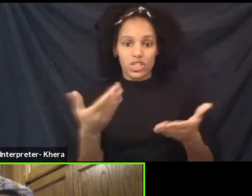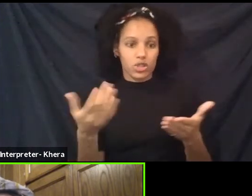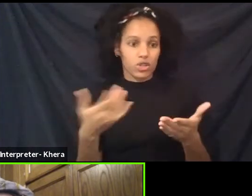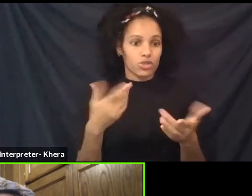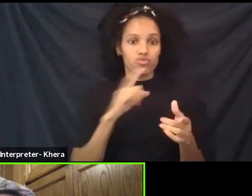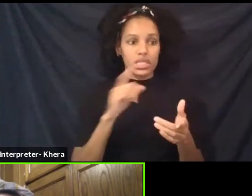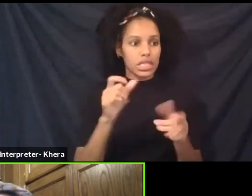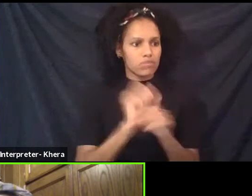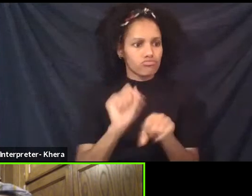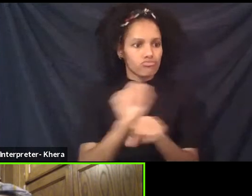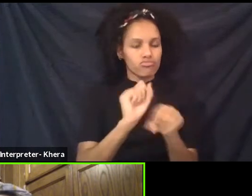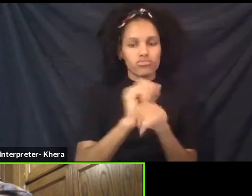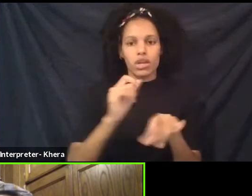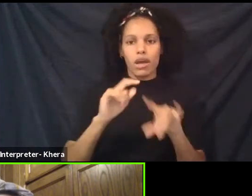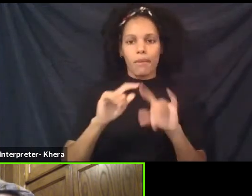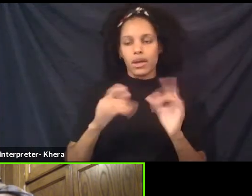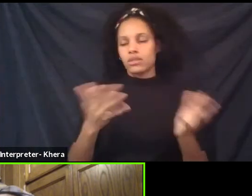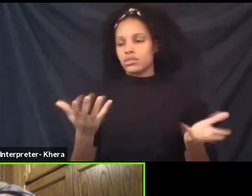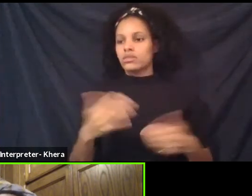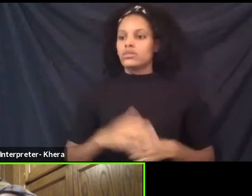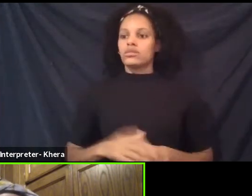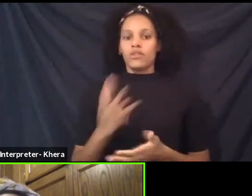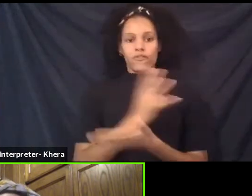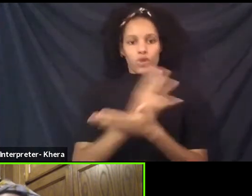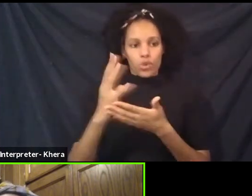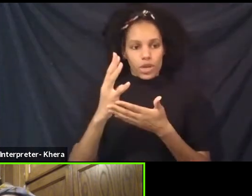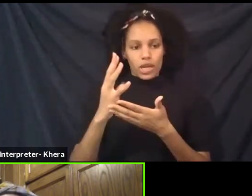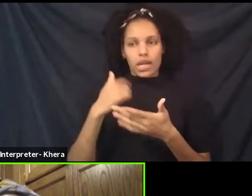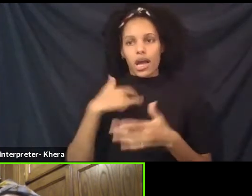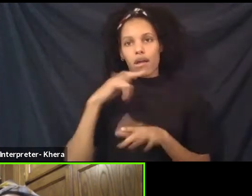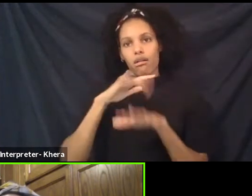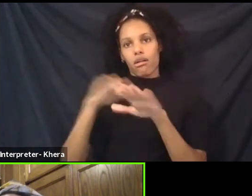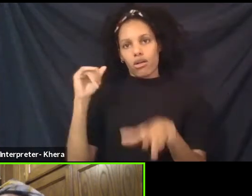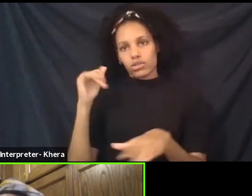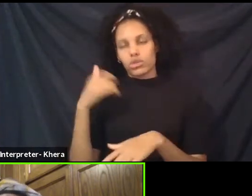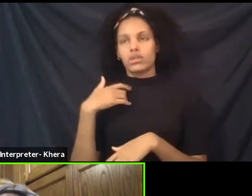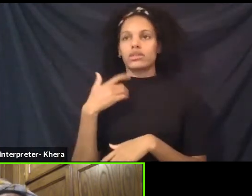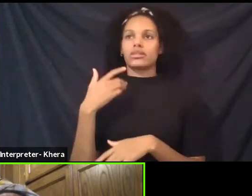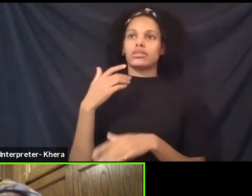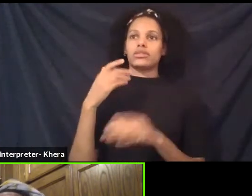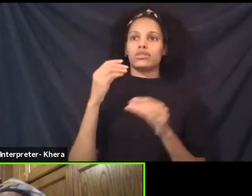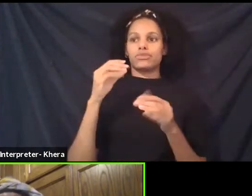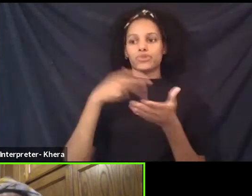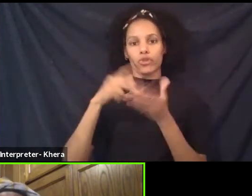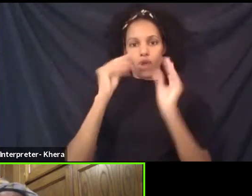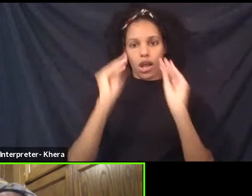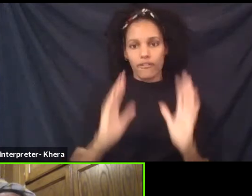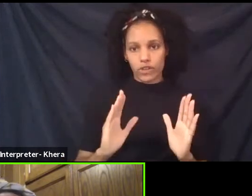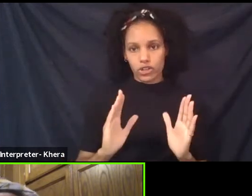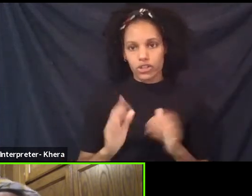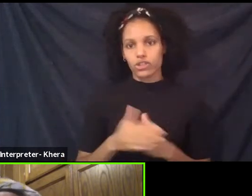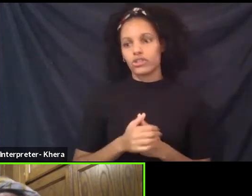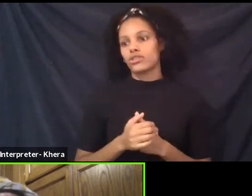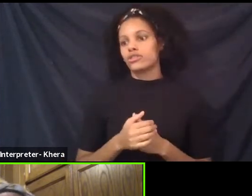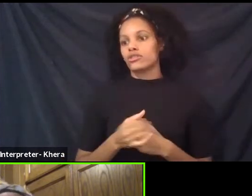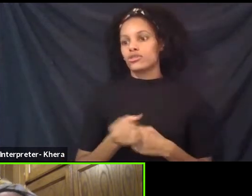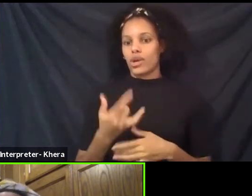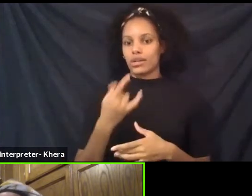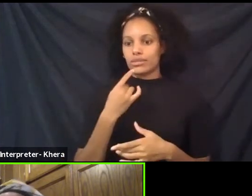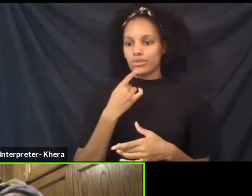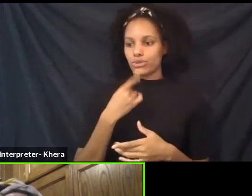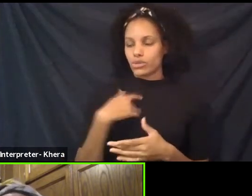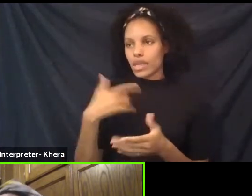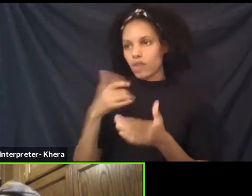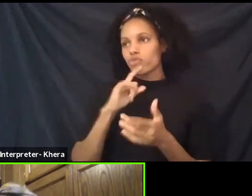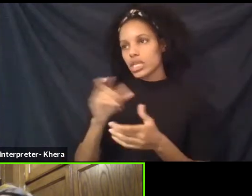decided, okay, I'm going to call in a choreographic coach friend. He came in and I told him, I said, you just need to kick me in the butt. I